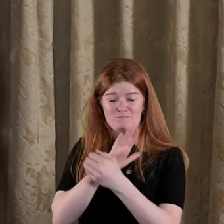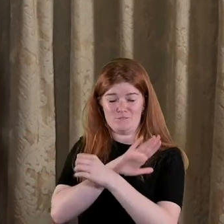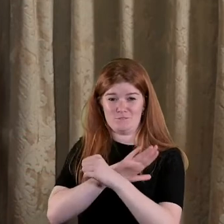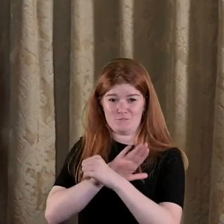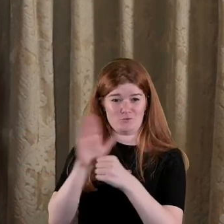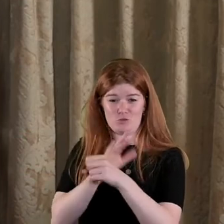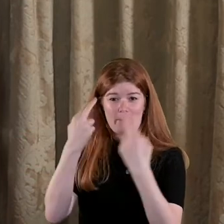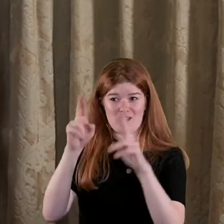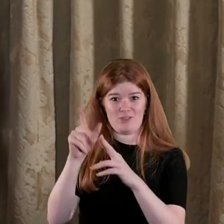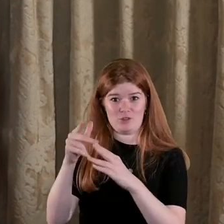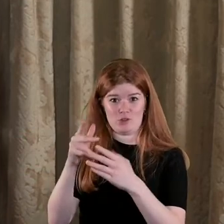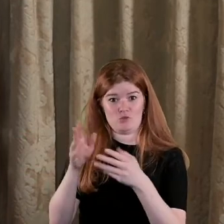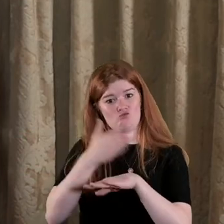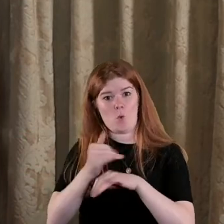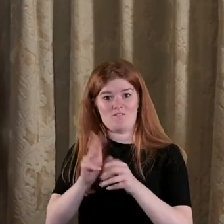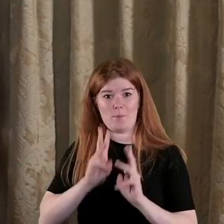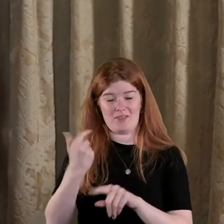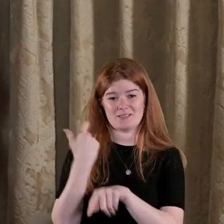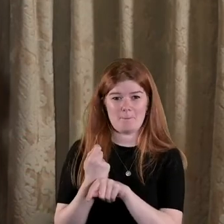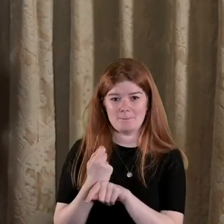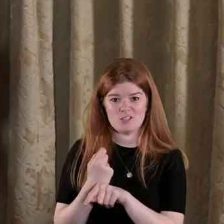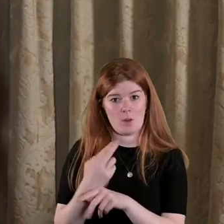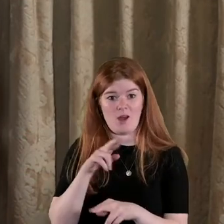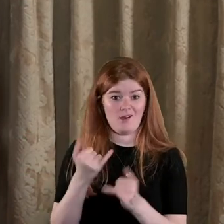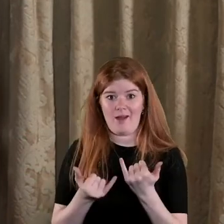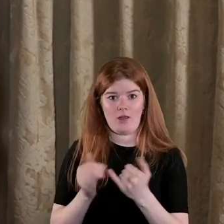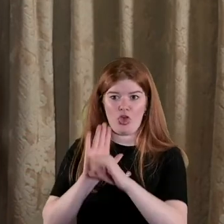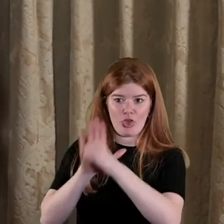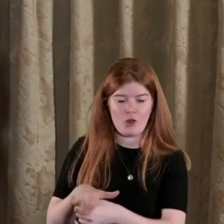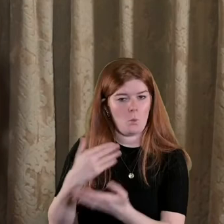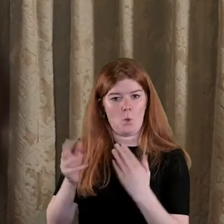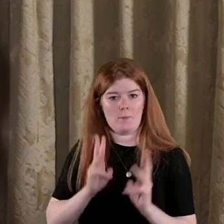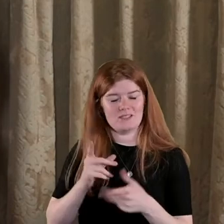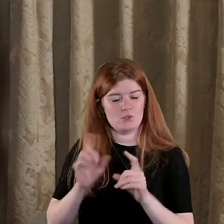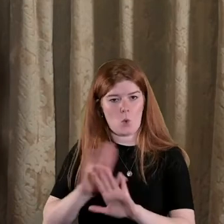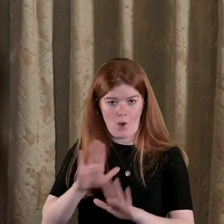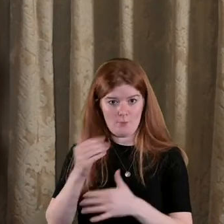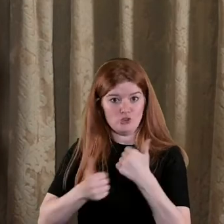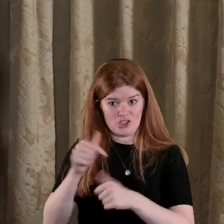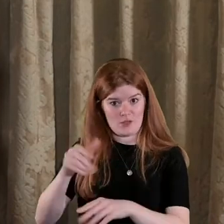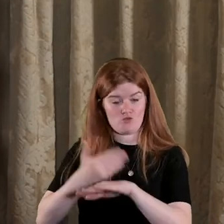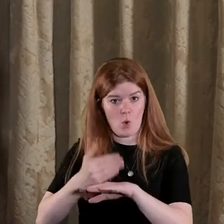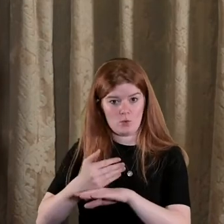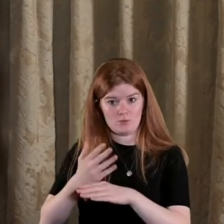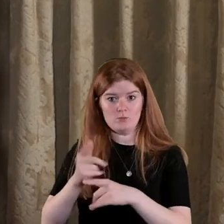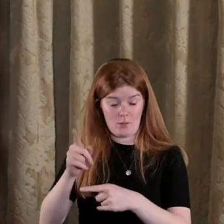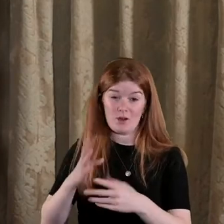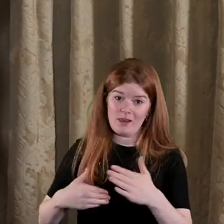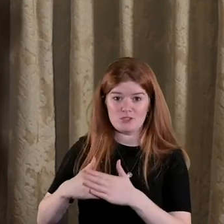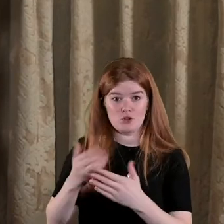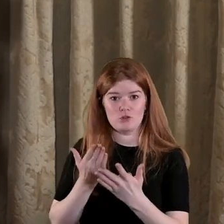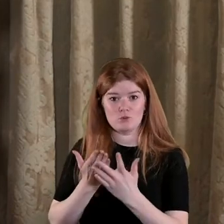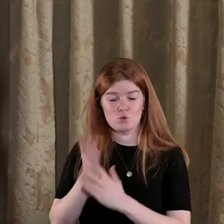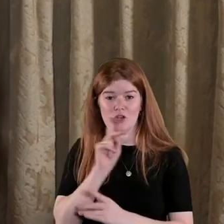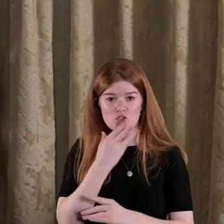most women and it's not necessarily to negate what they did to appreciate that their roles were confined through gender